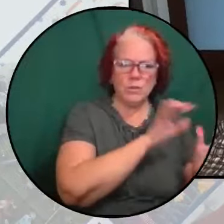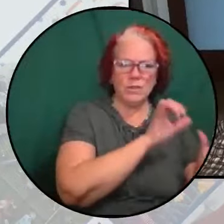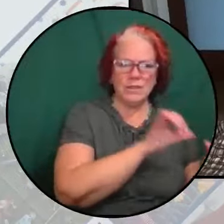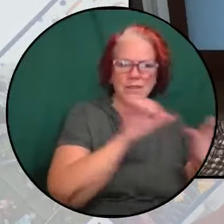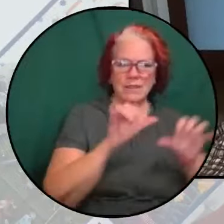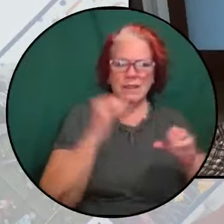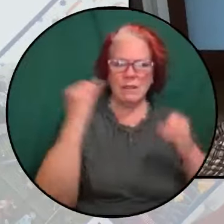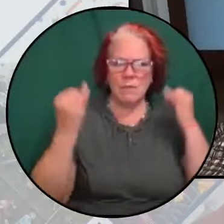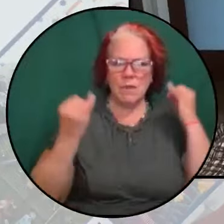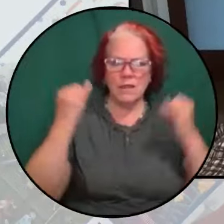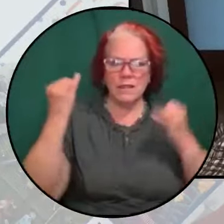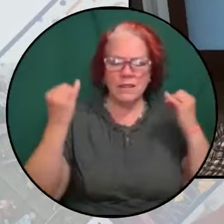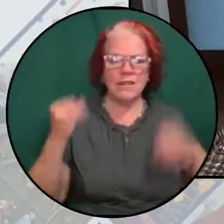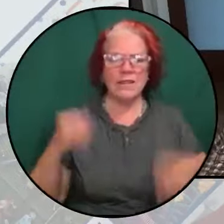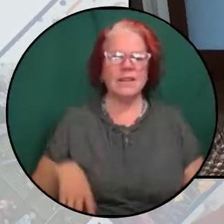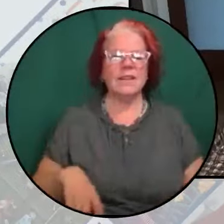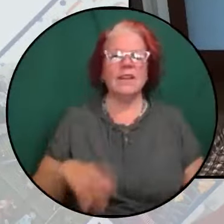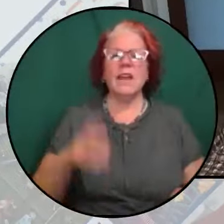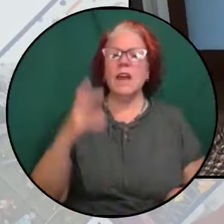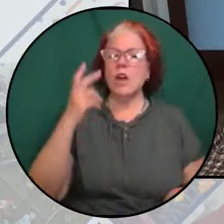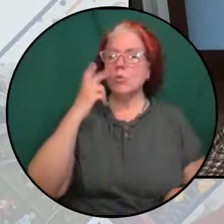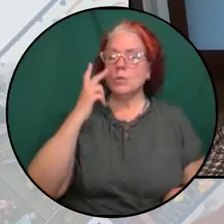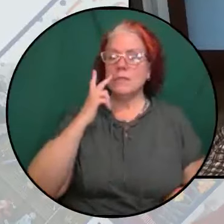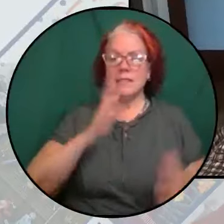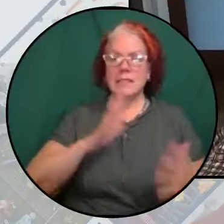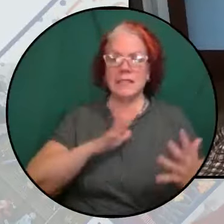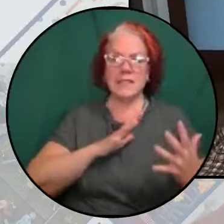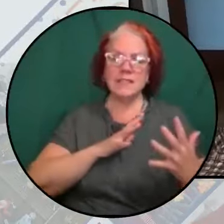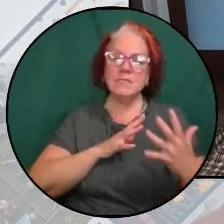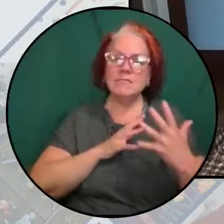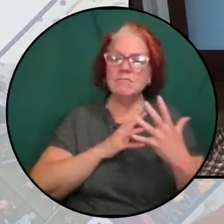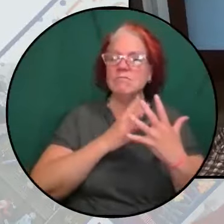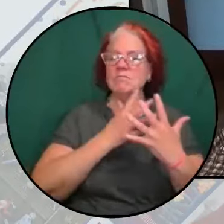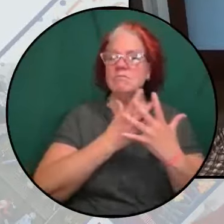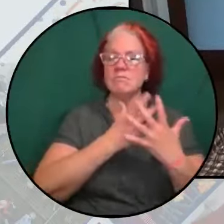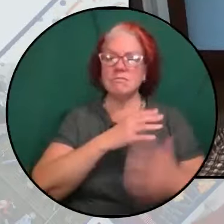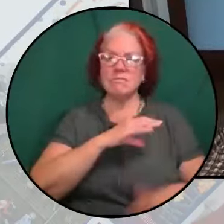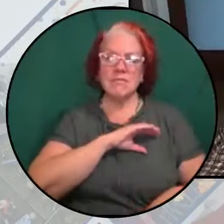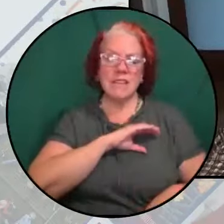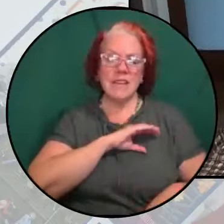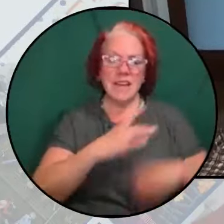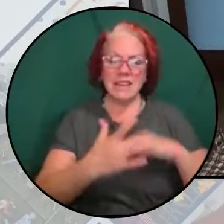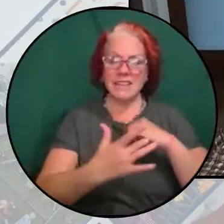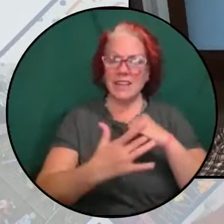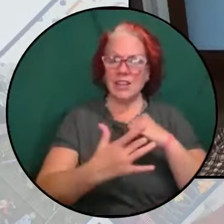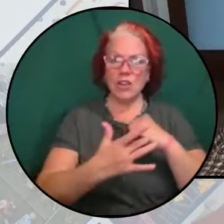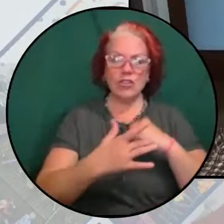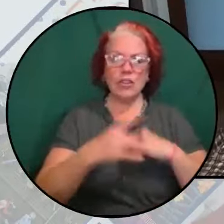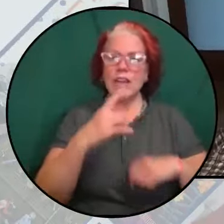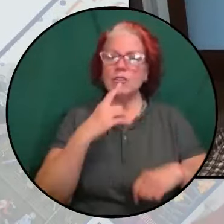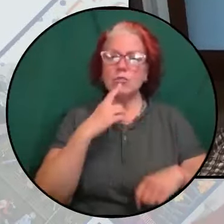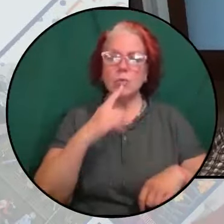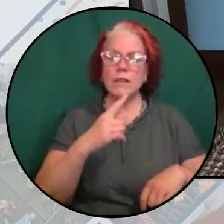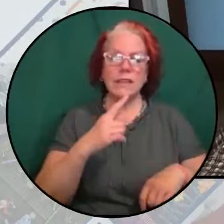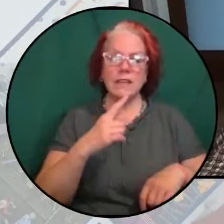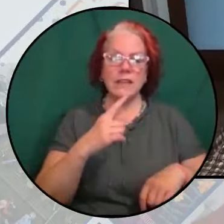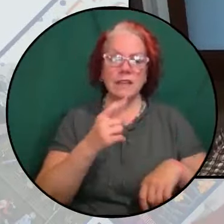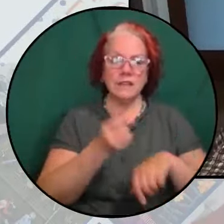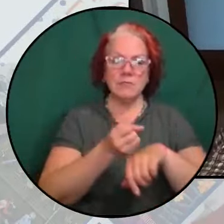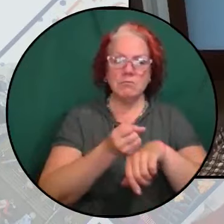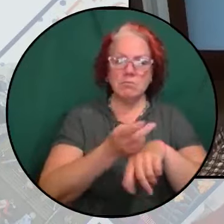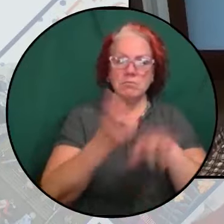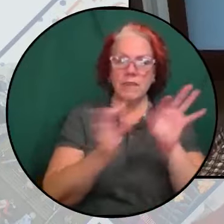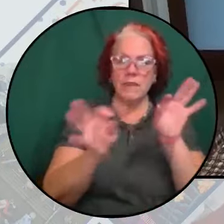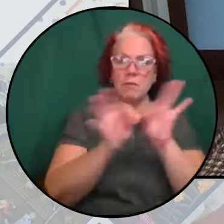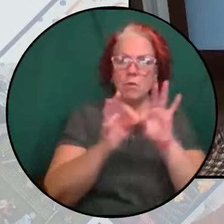that carceral technology has virtually overtaken the importance of teaching and